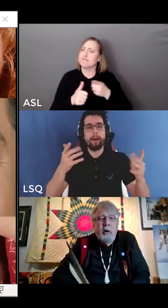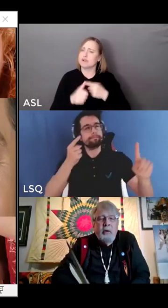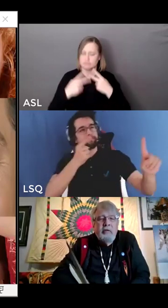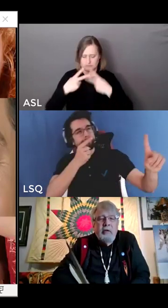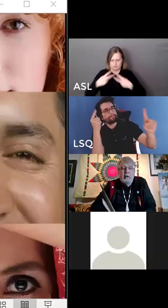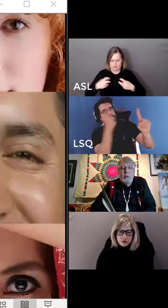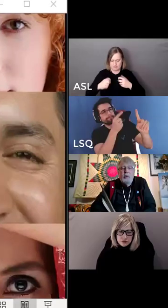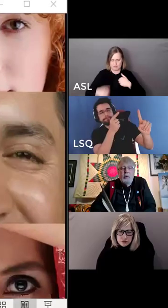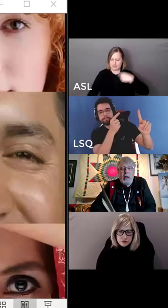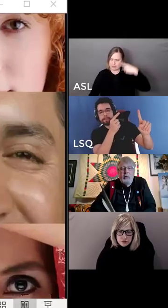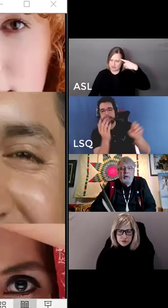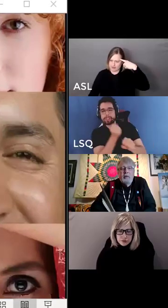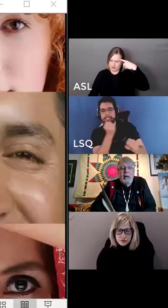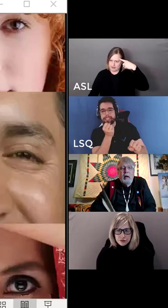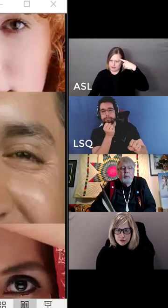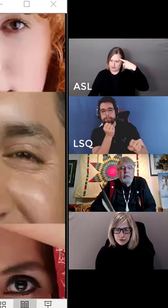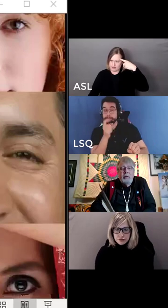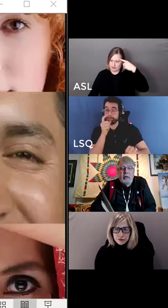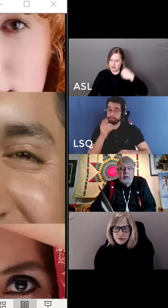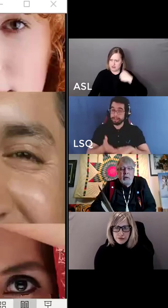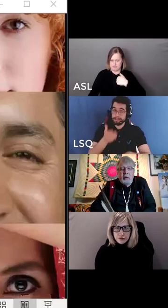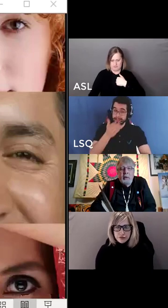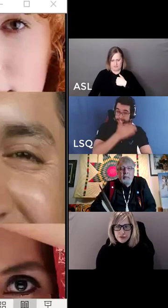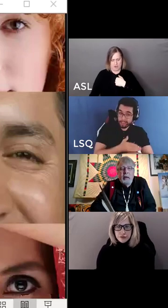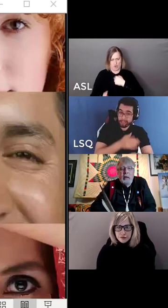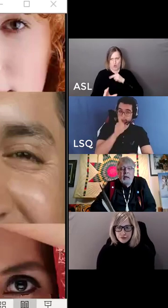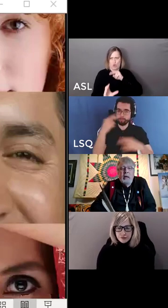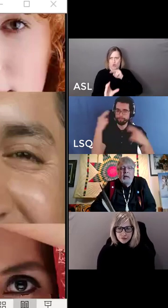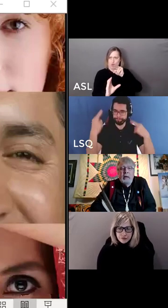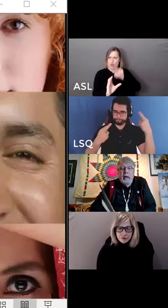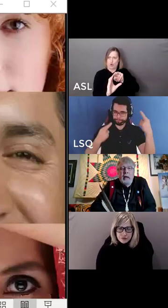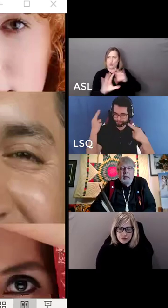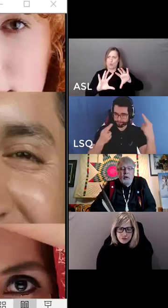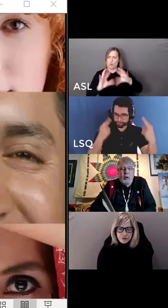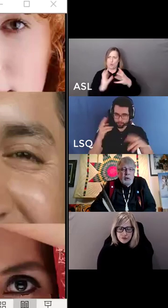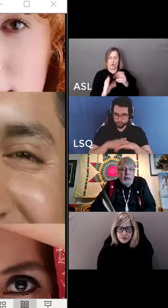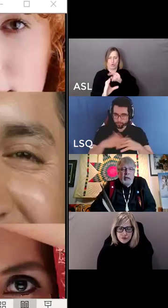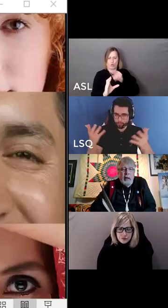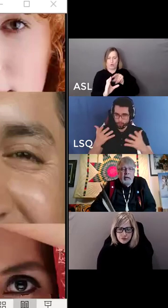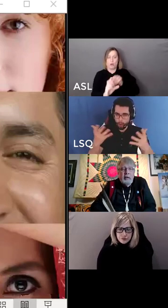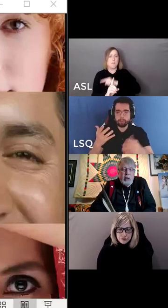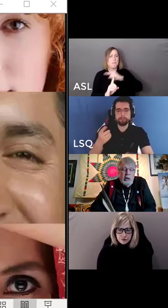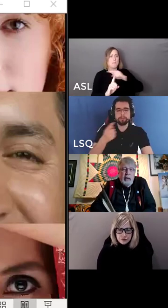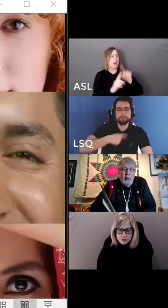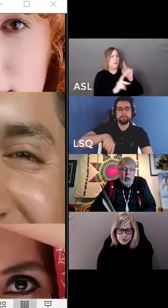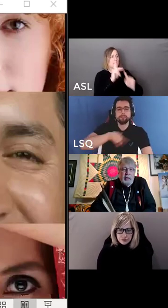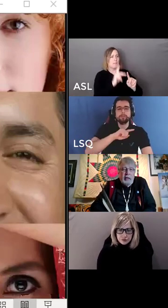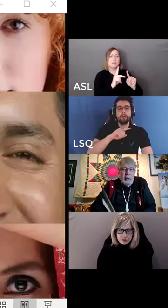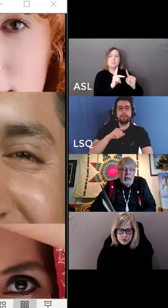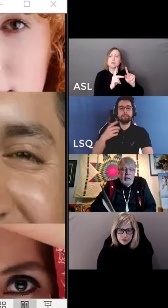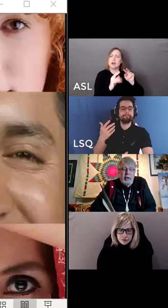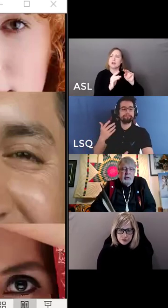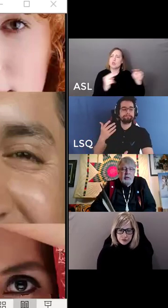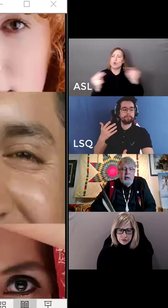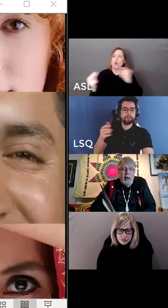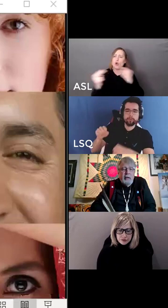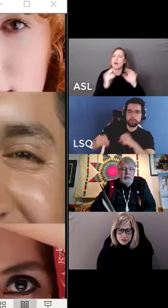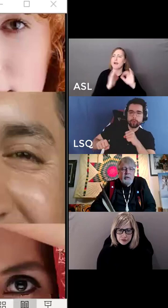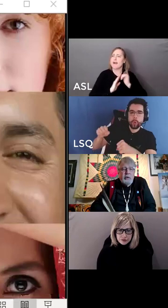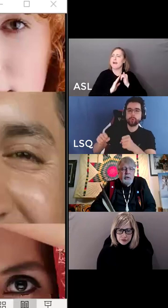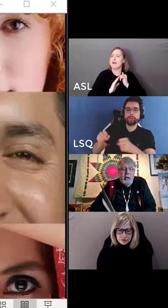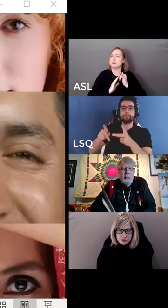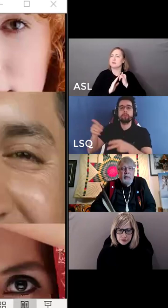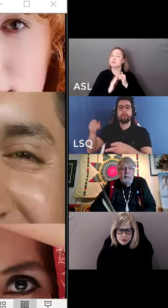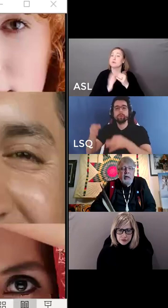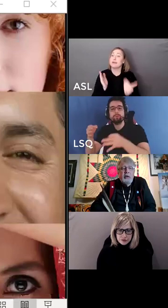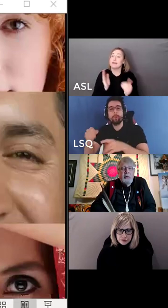shape how we see the world around us and how we see each other. And so I rely upon my Indigenous knowledge